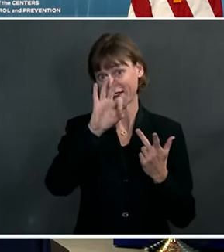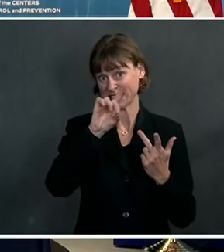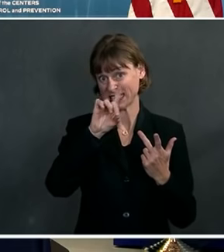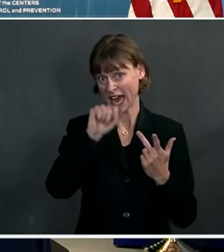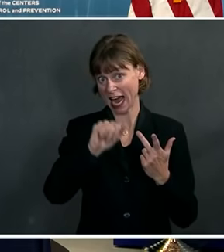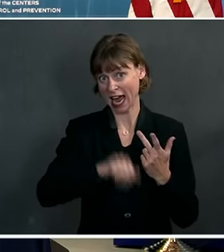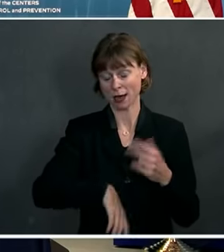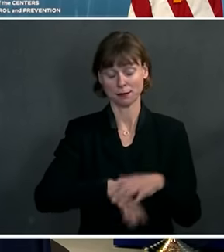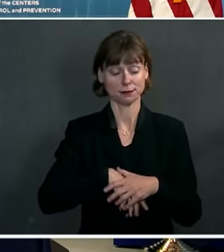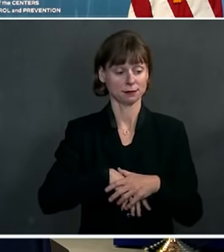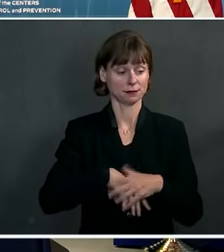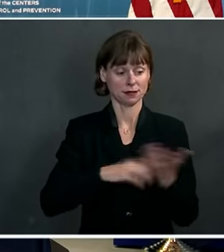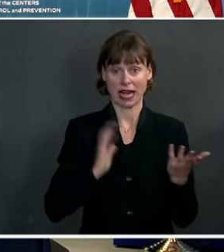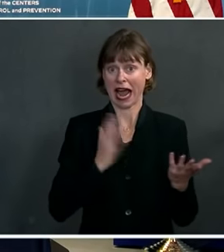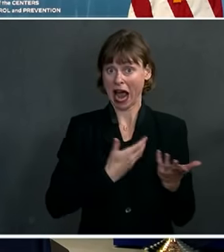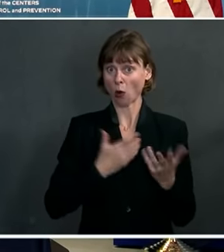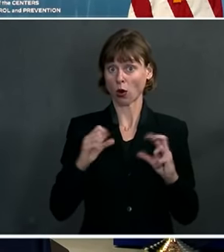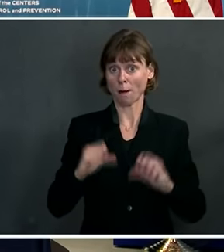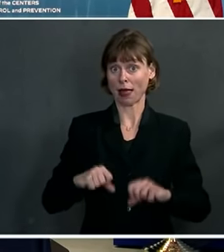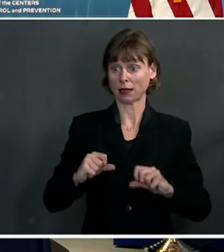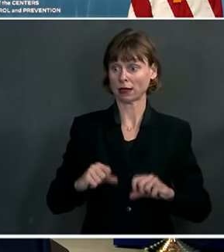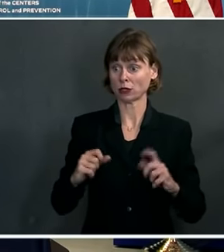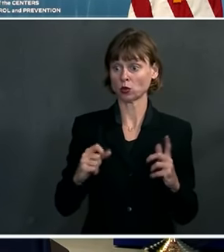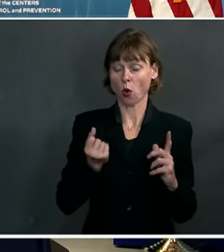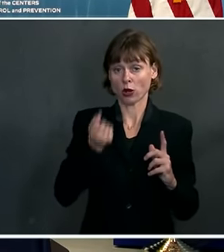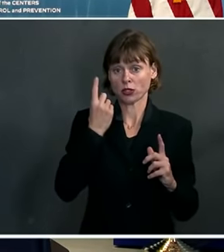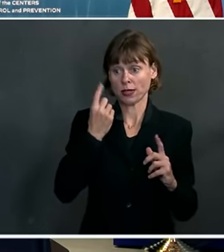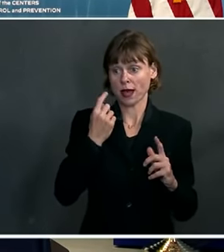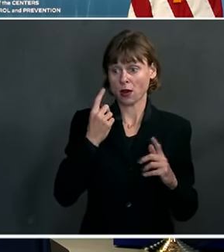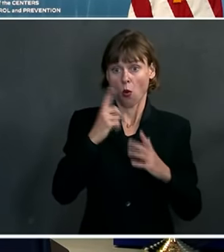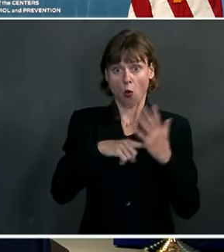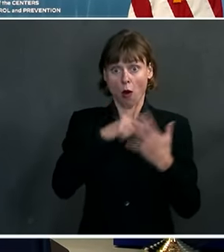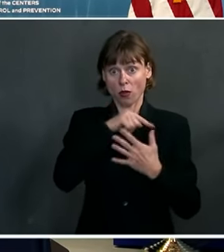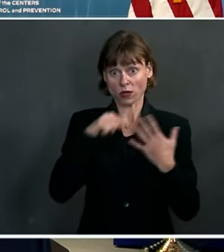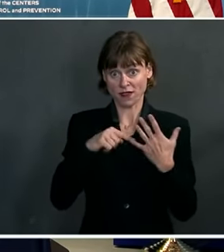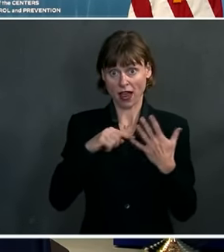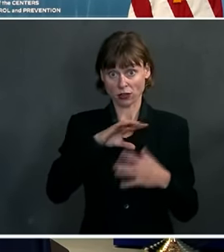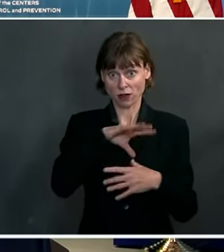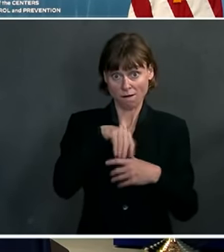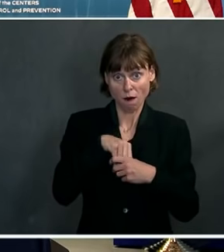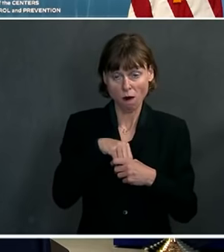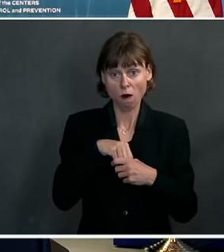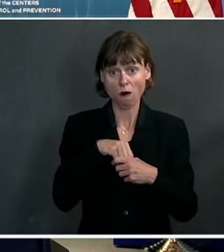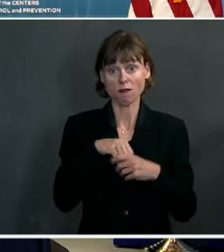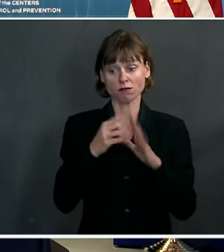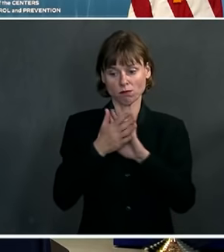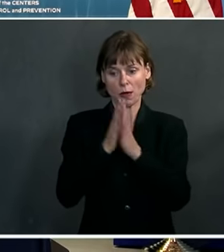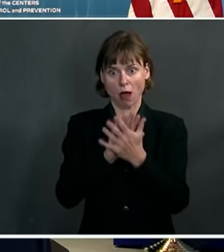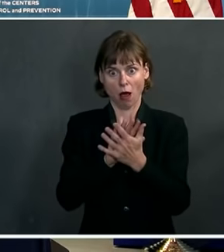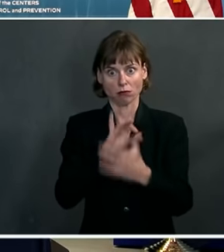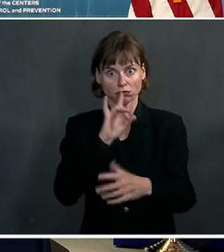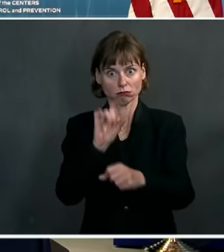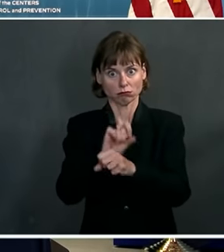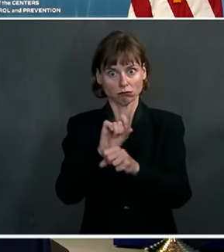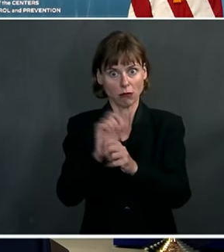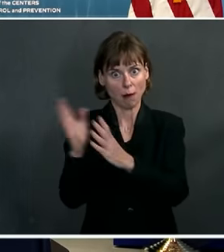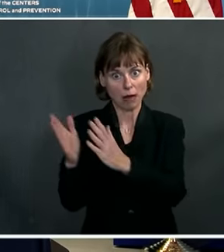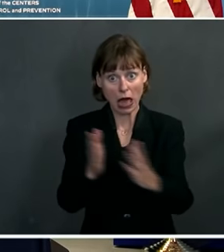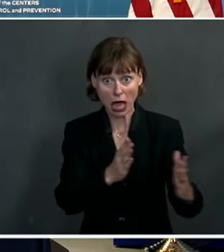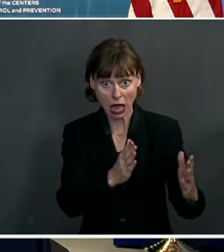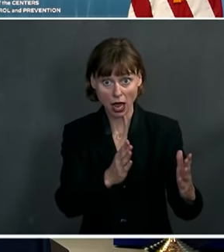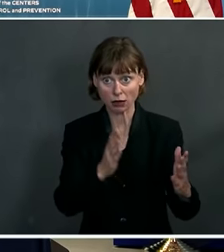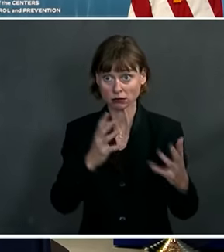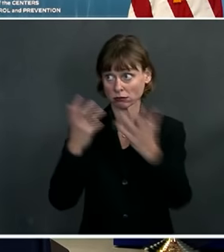and then our ability to understand what those factors are and turn it into actual actionable plans with the